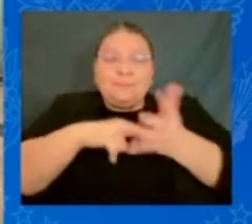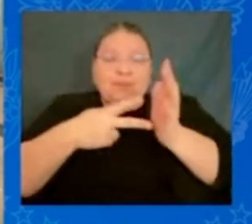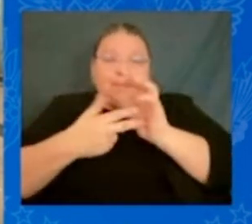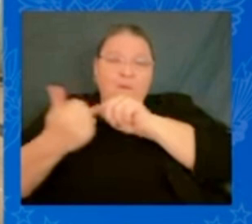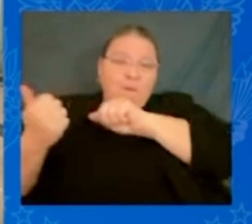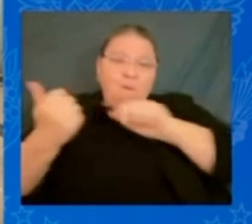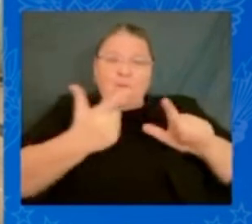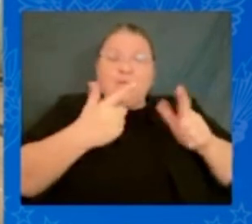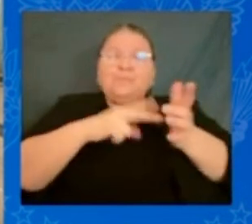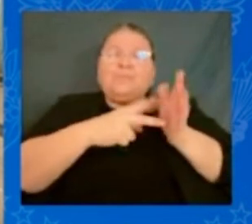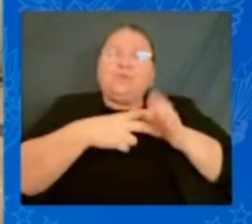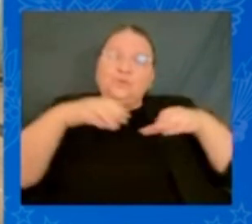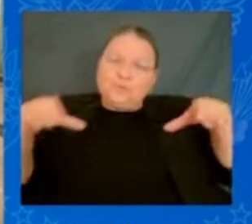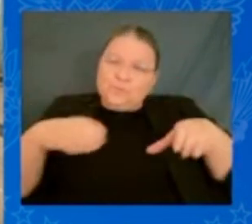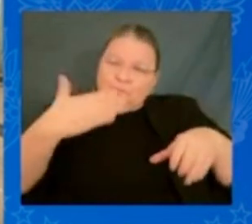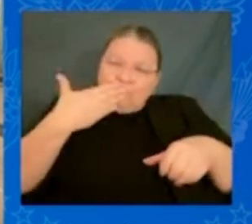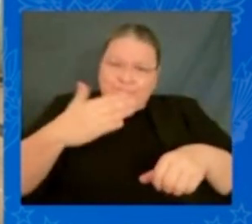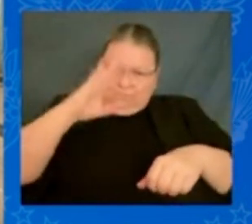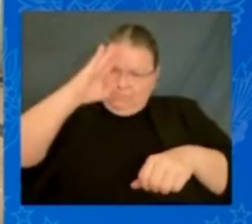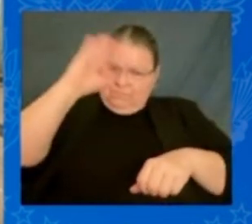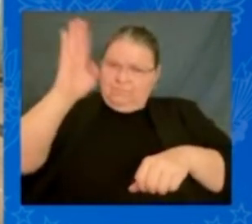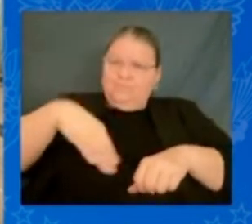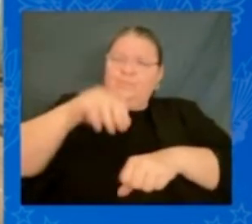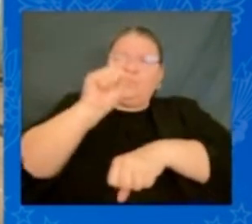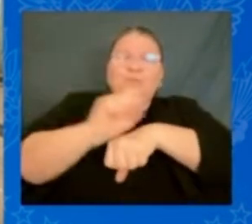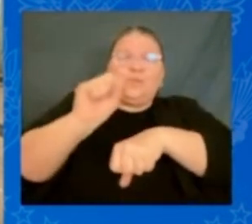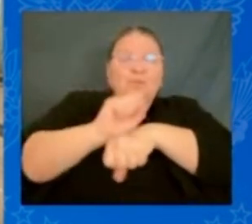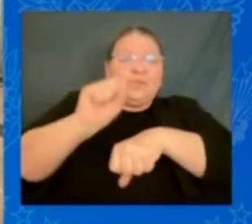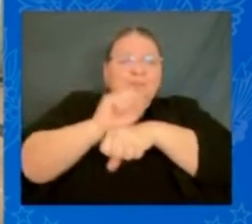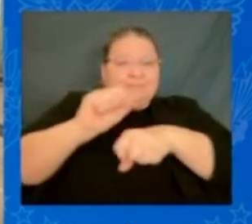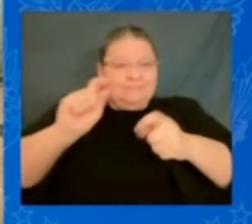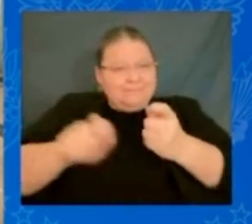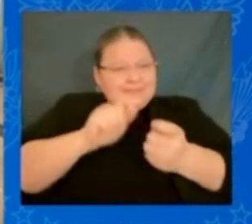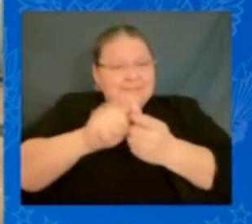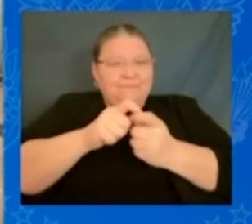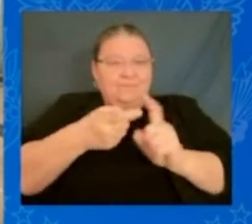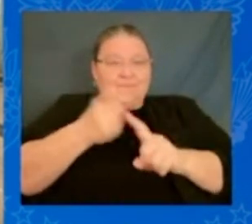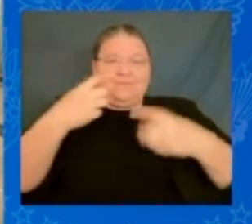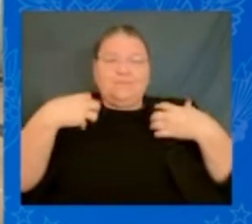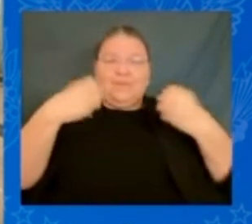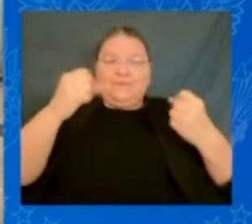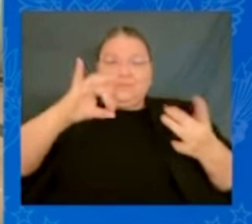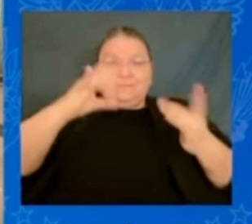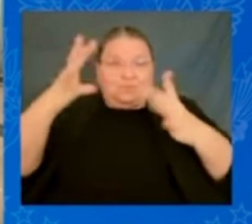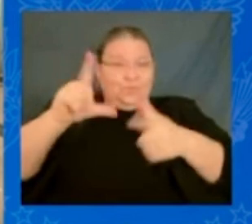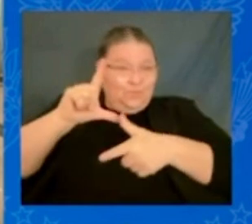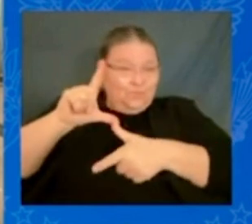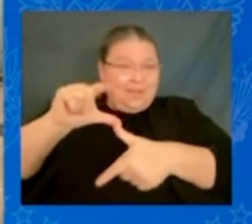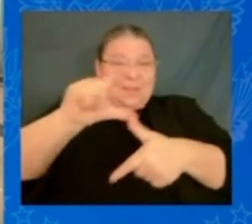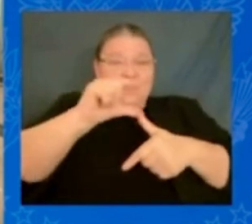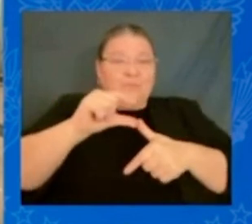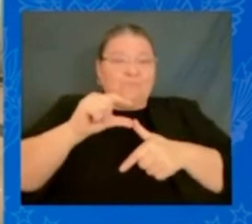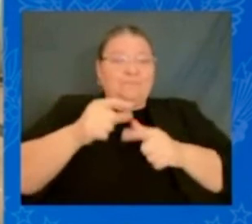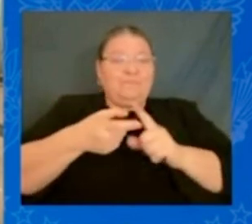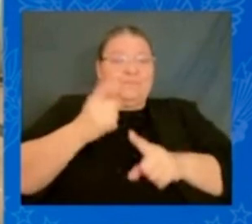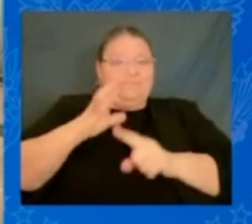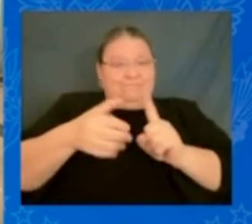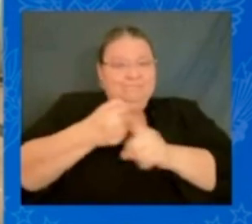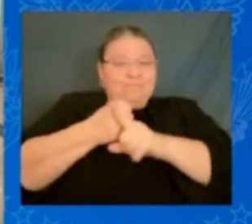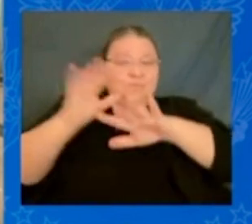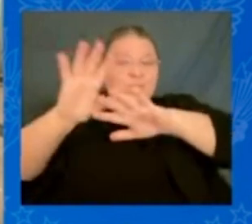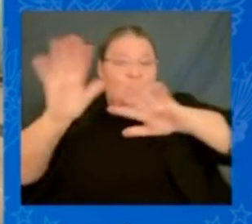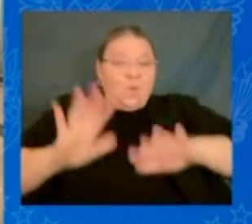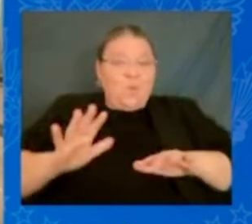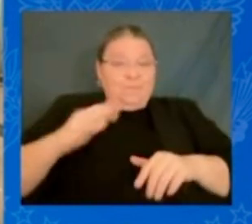especially as you recover from this devastating tornado and the storms that hit in January. That's why, working with Terry